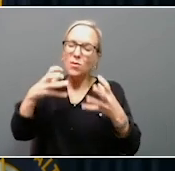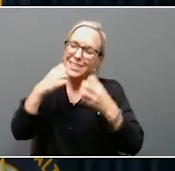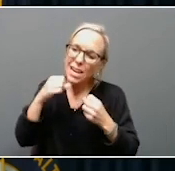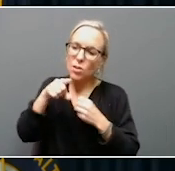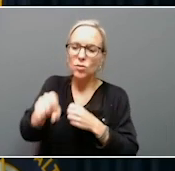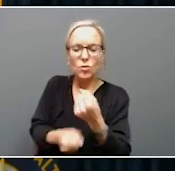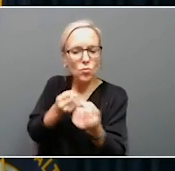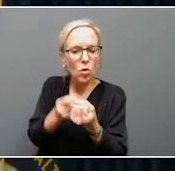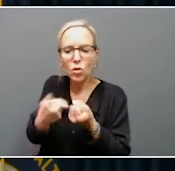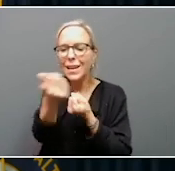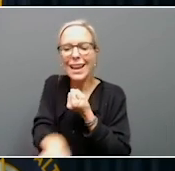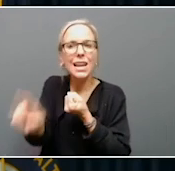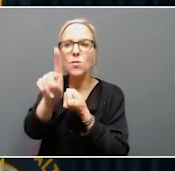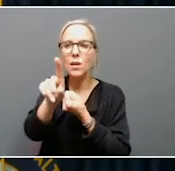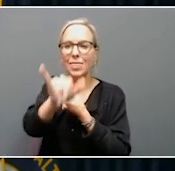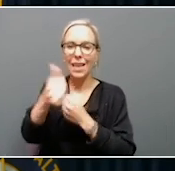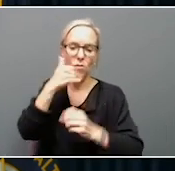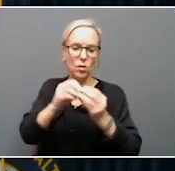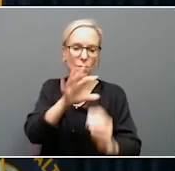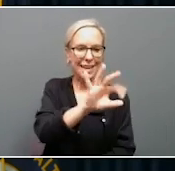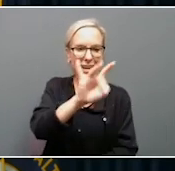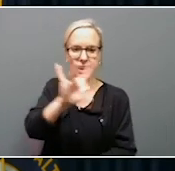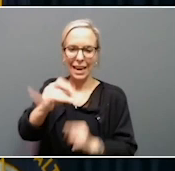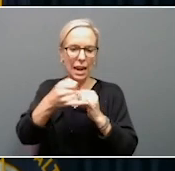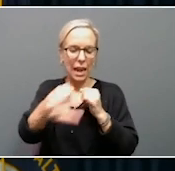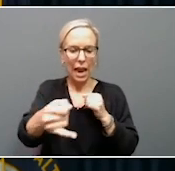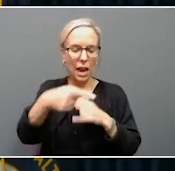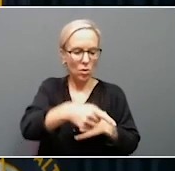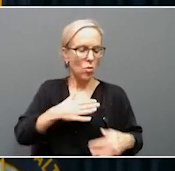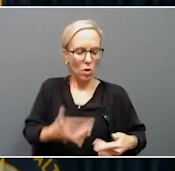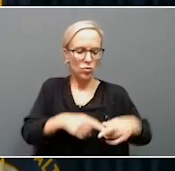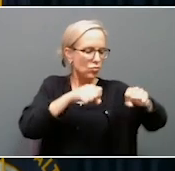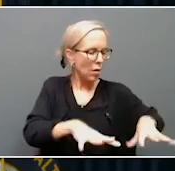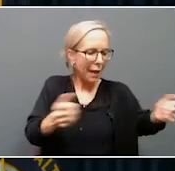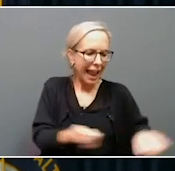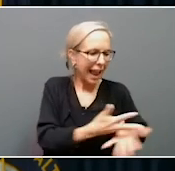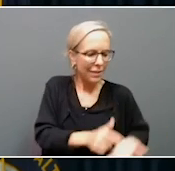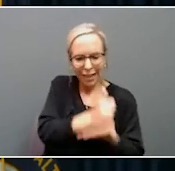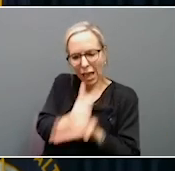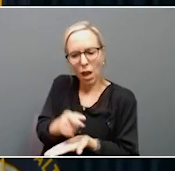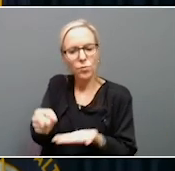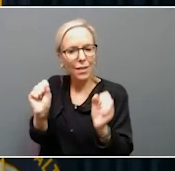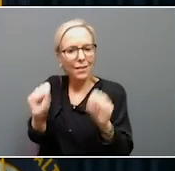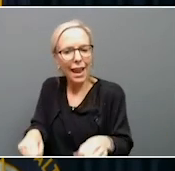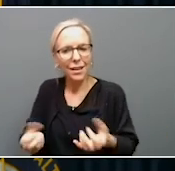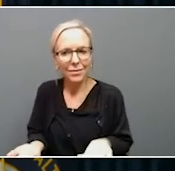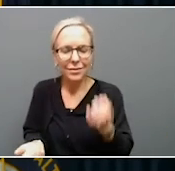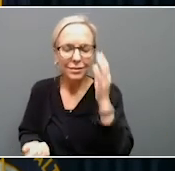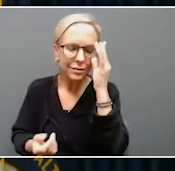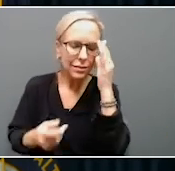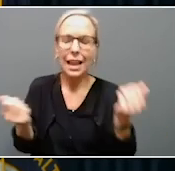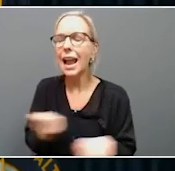and anyone at this 988 line is ready to drop everything and help you in every way they can. To everybody working in mental health